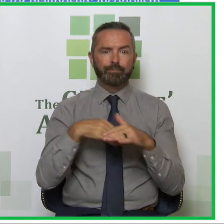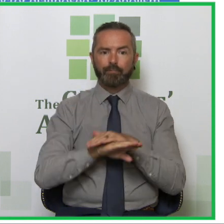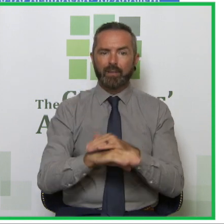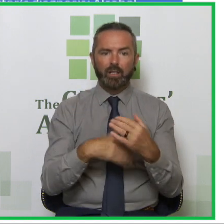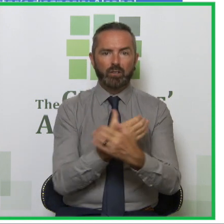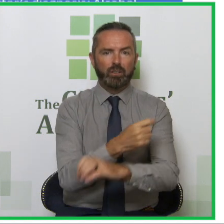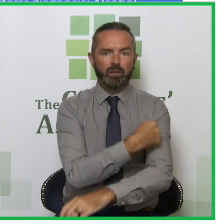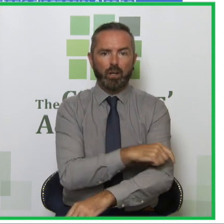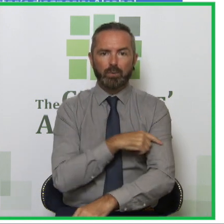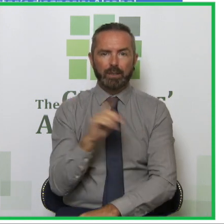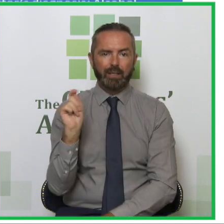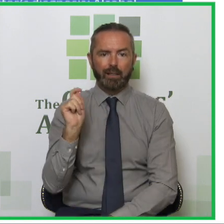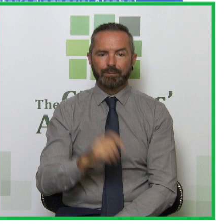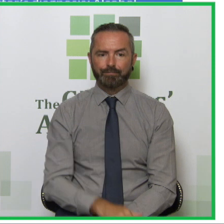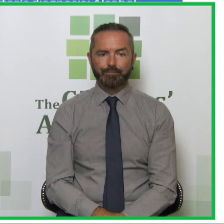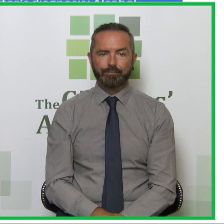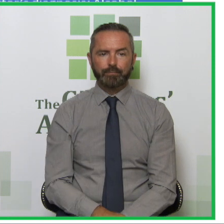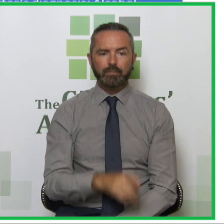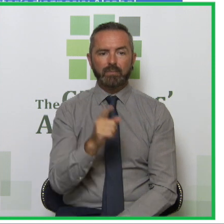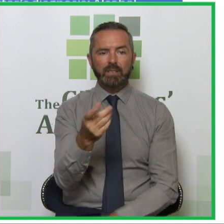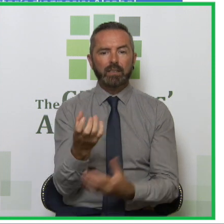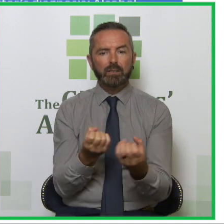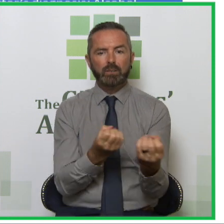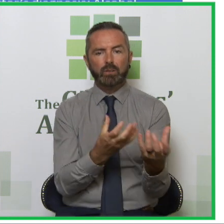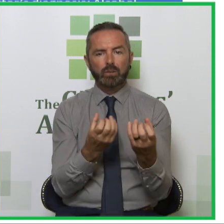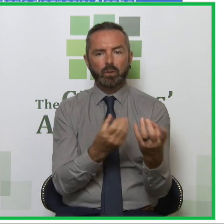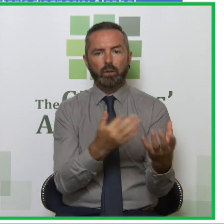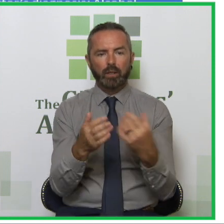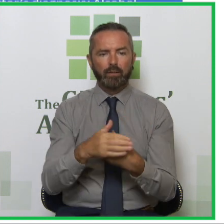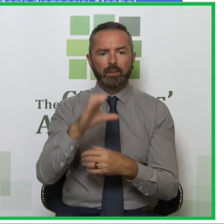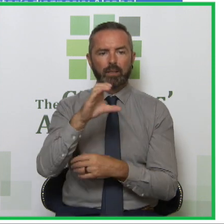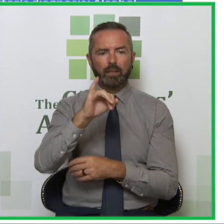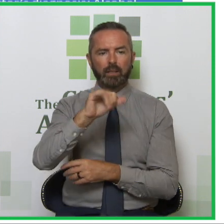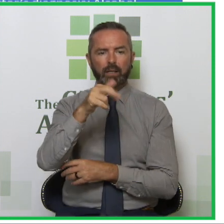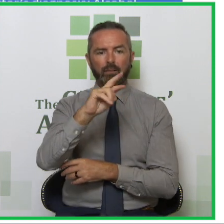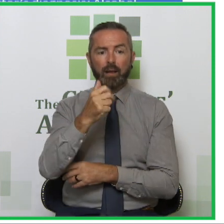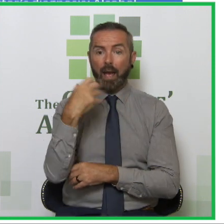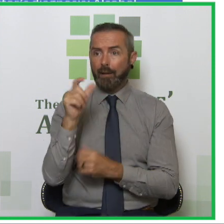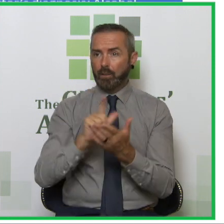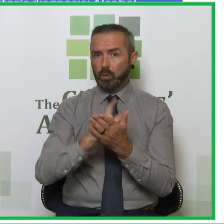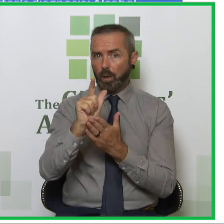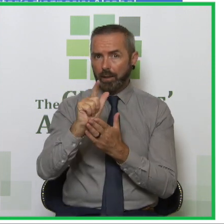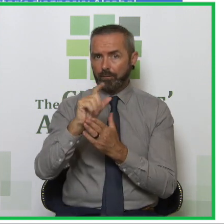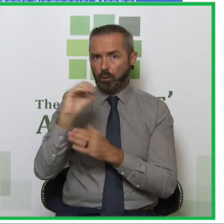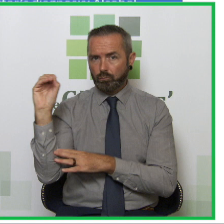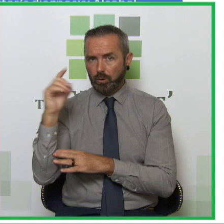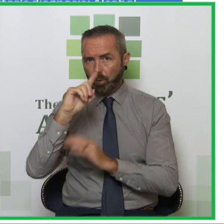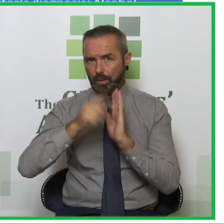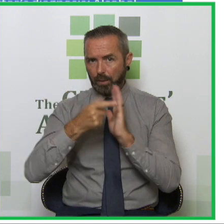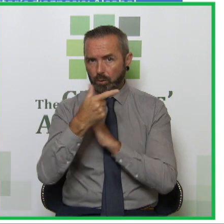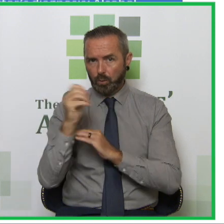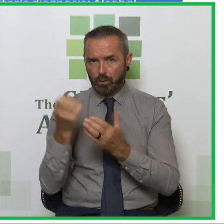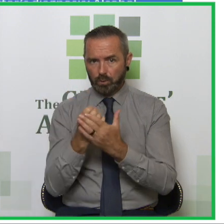hospital in Tala. This is a story of Keira. We have 1,200 of these stories. Children ending up in ED.